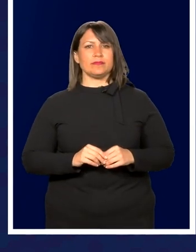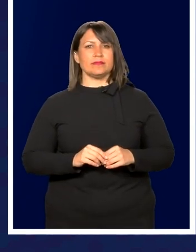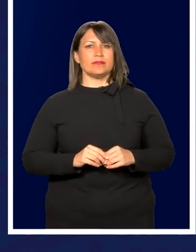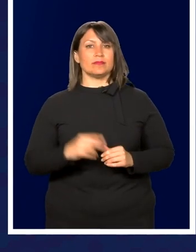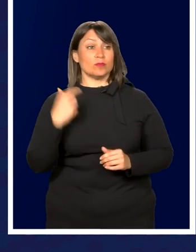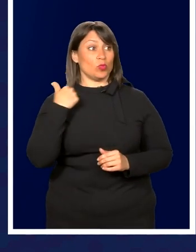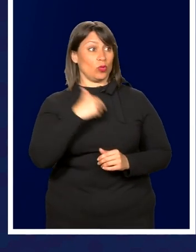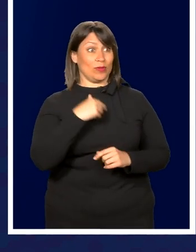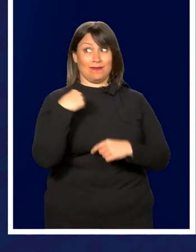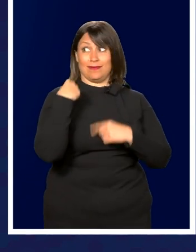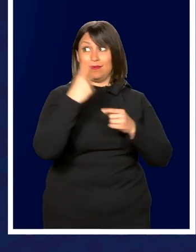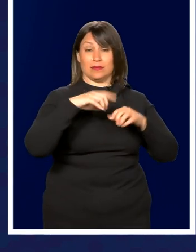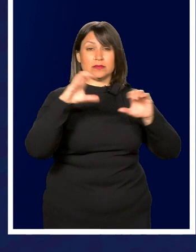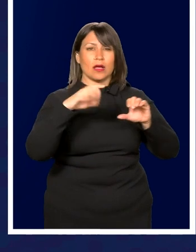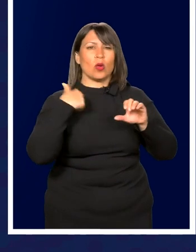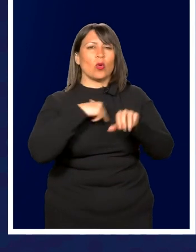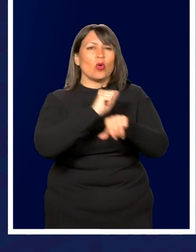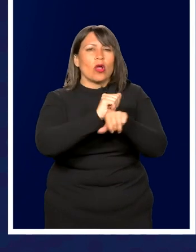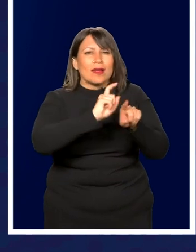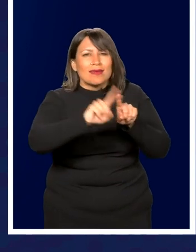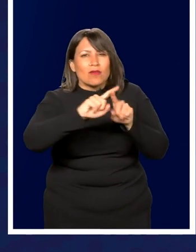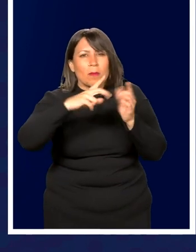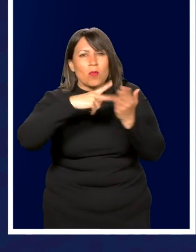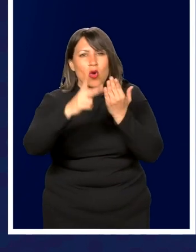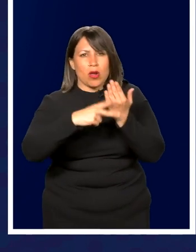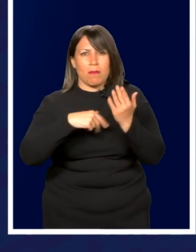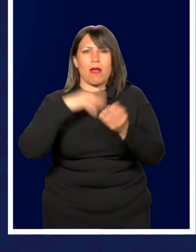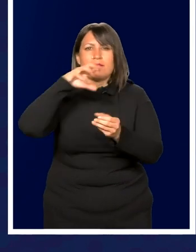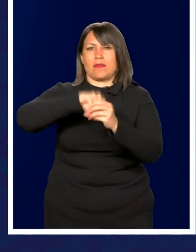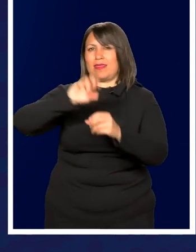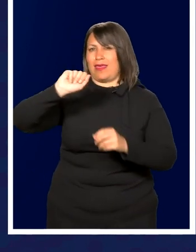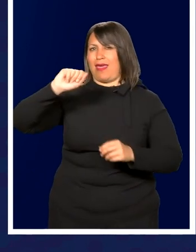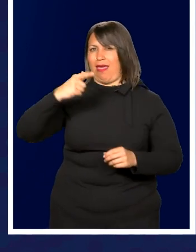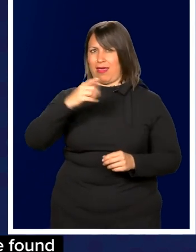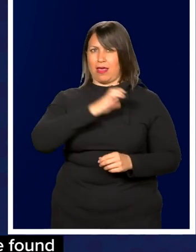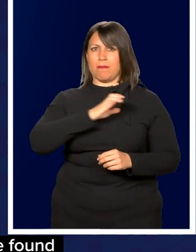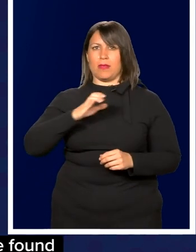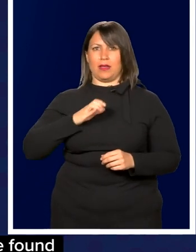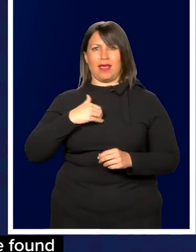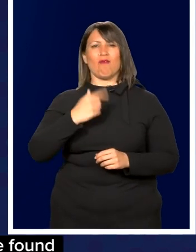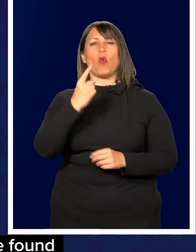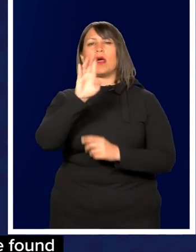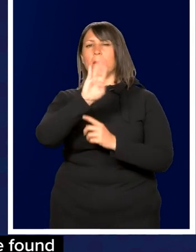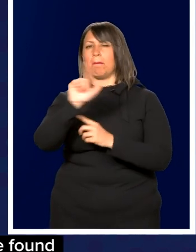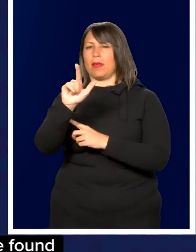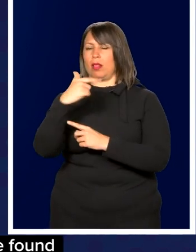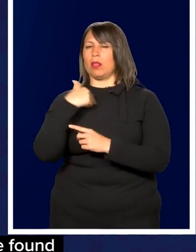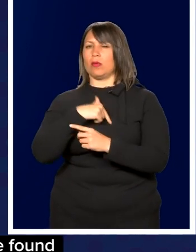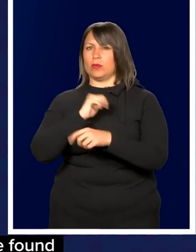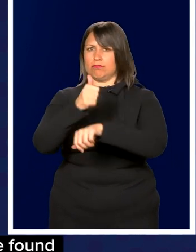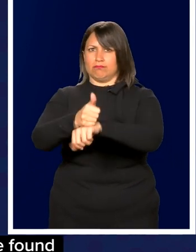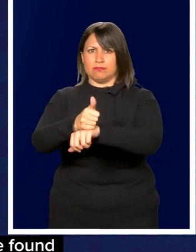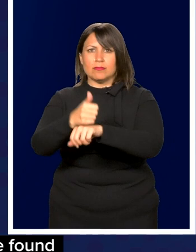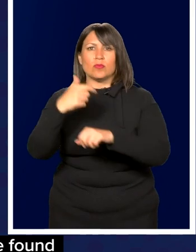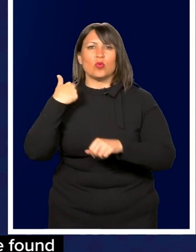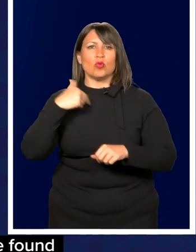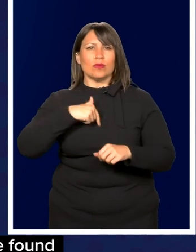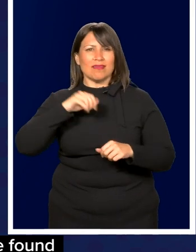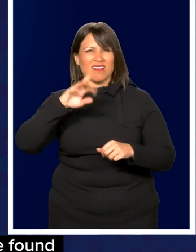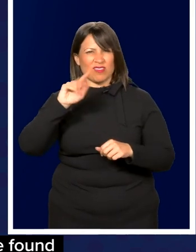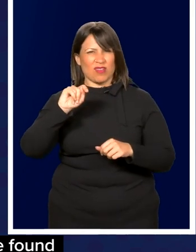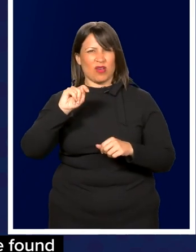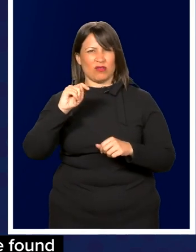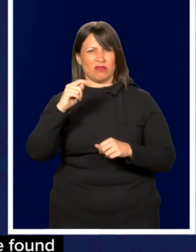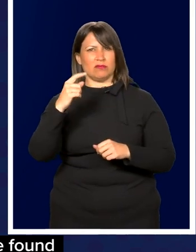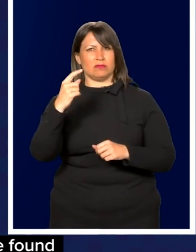though, is we're working on different programs. You know, I'm also on the Ag Committee, and there's a bill that we've worked out there that we found